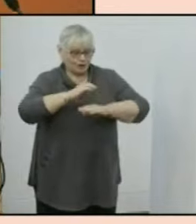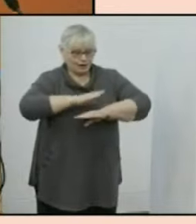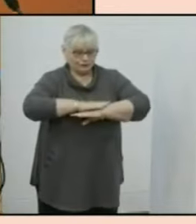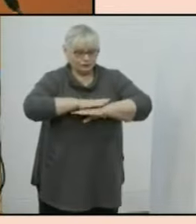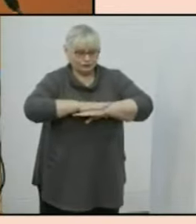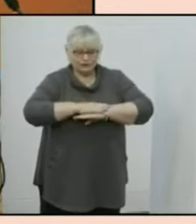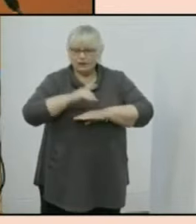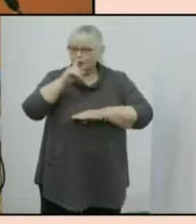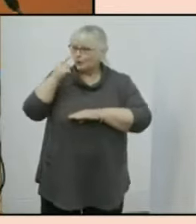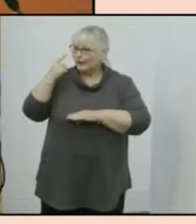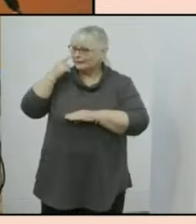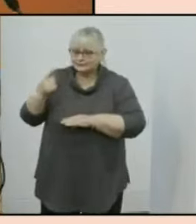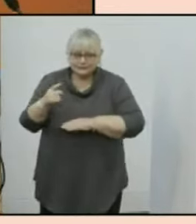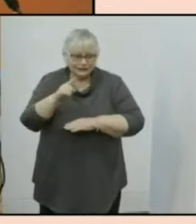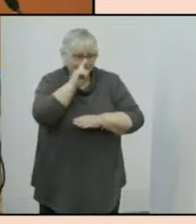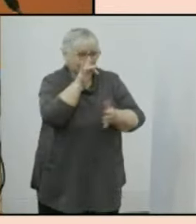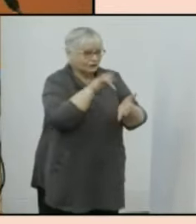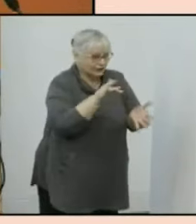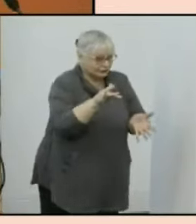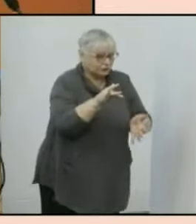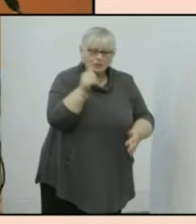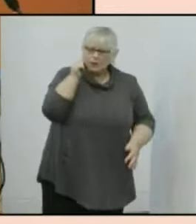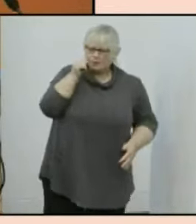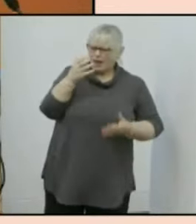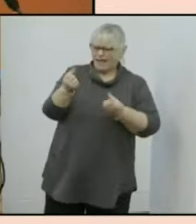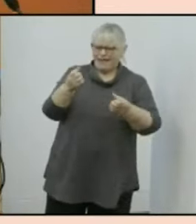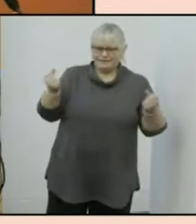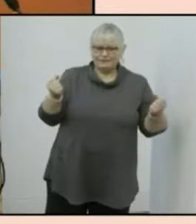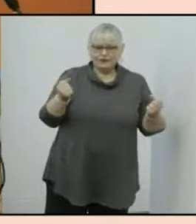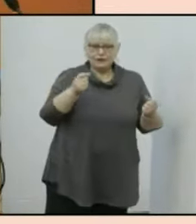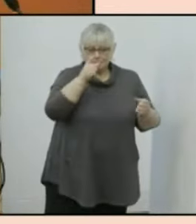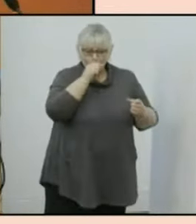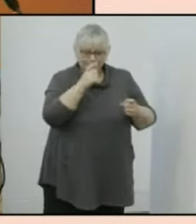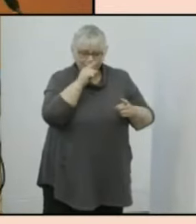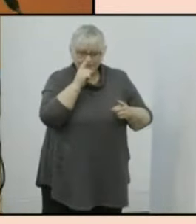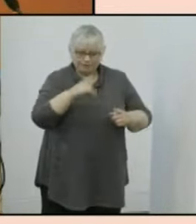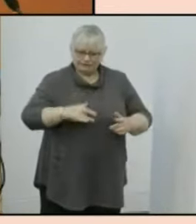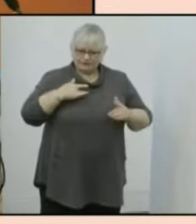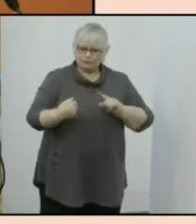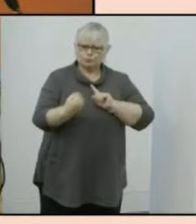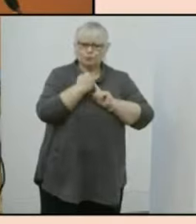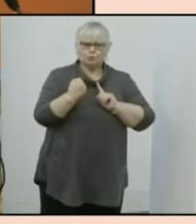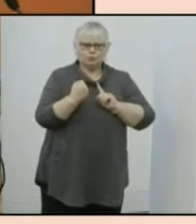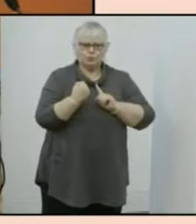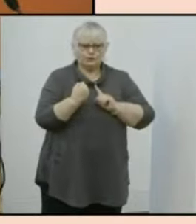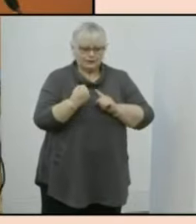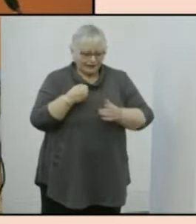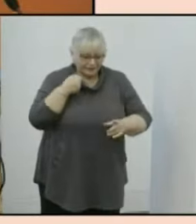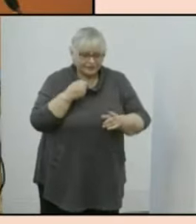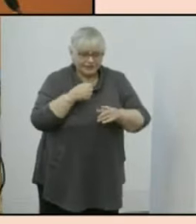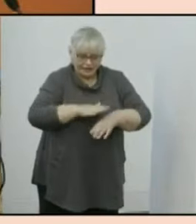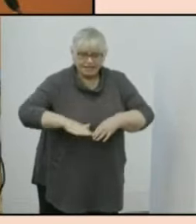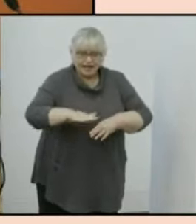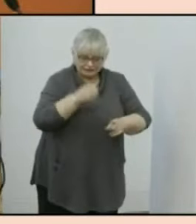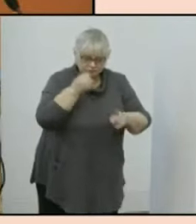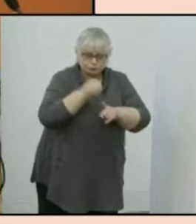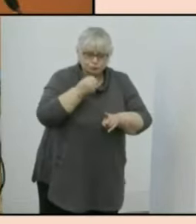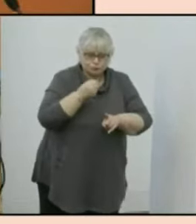that's something you can't see or touch but we know it's there because people get affected by it the land that you're on gets affected by it